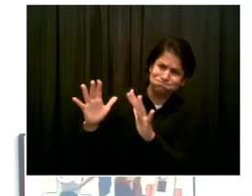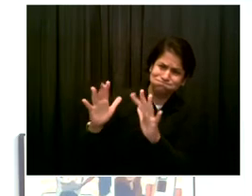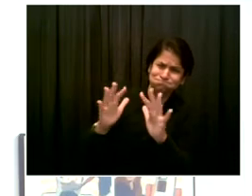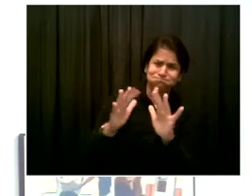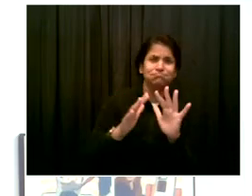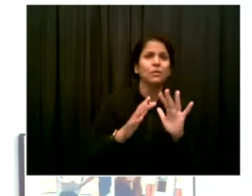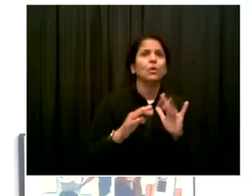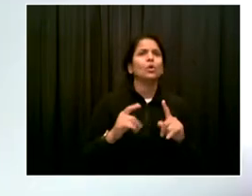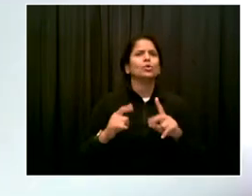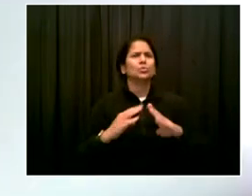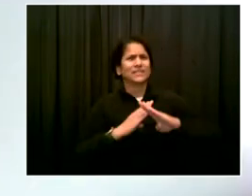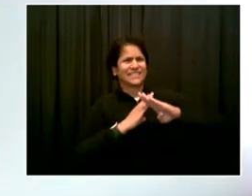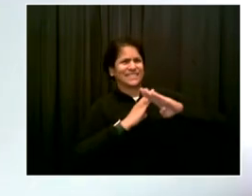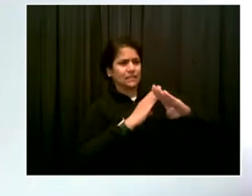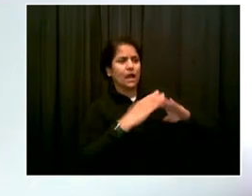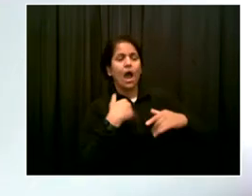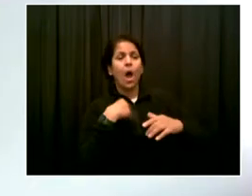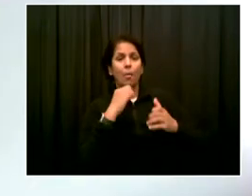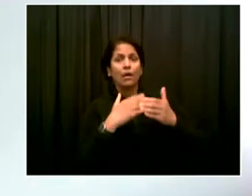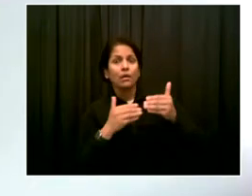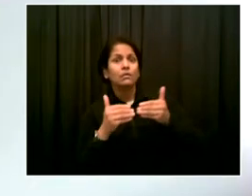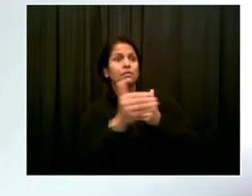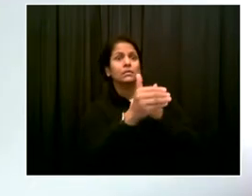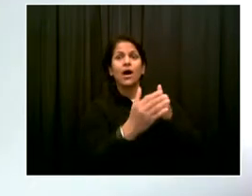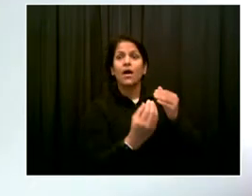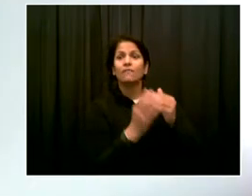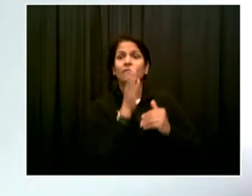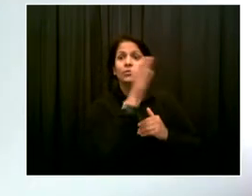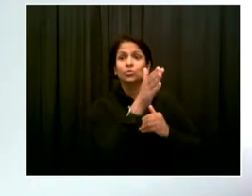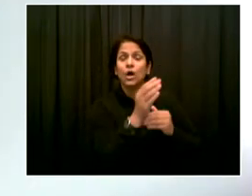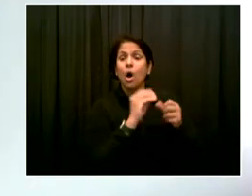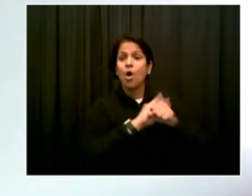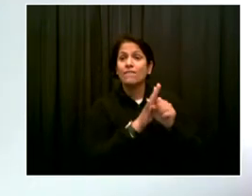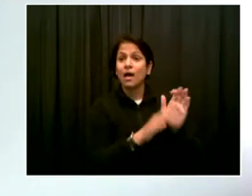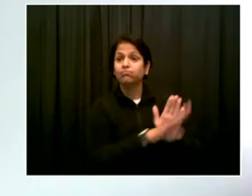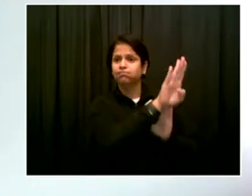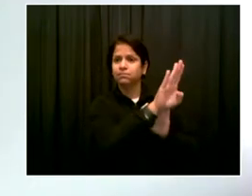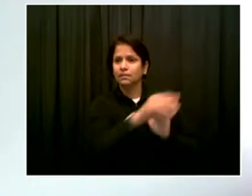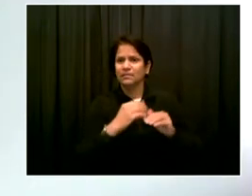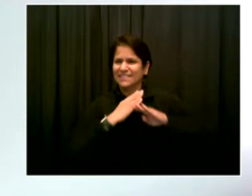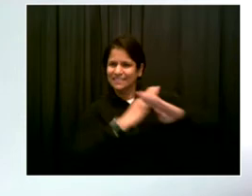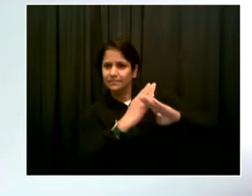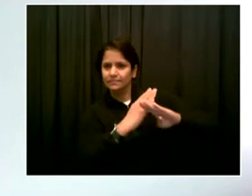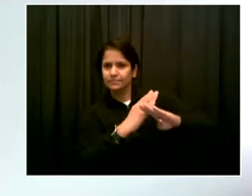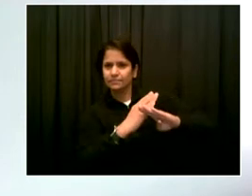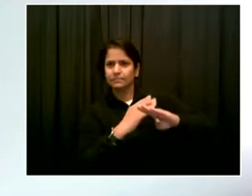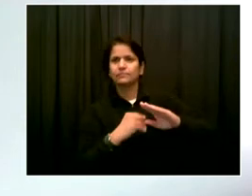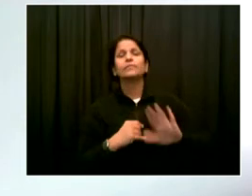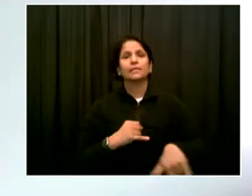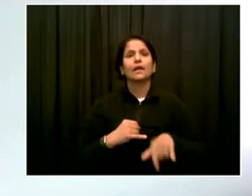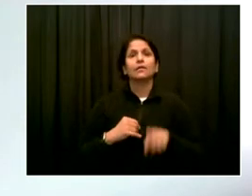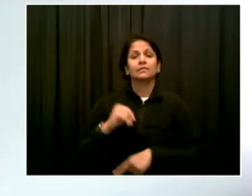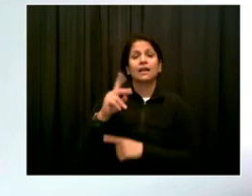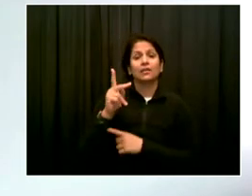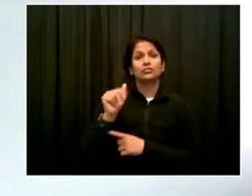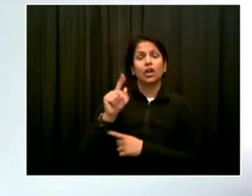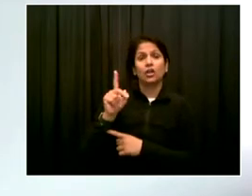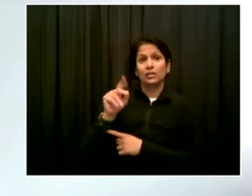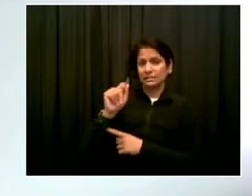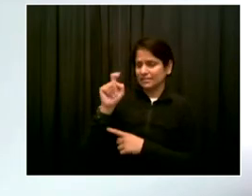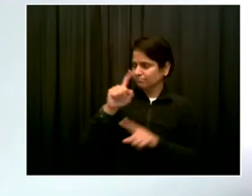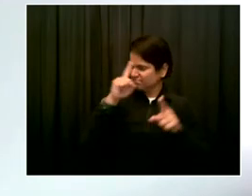vaccination has made a huge difference in not just here, but in other countries such as Israel that have achieved high rates of